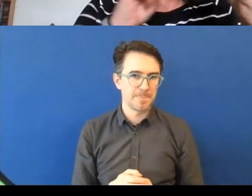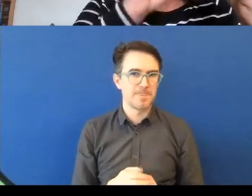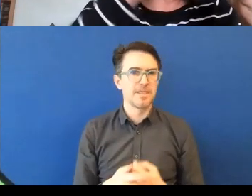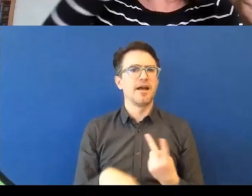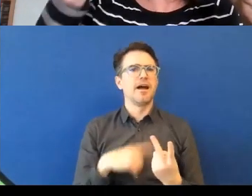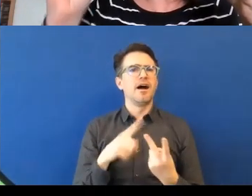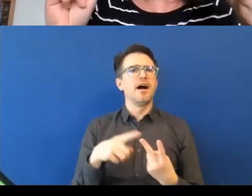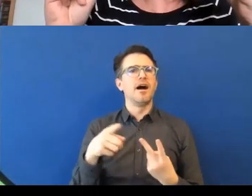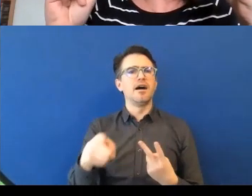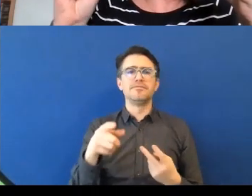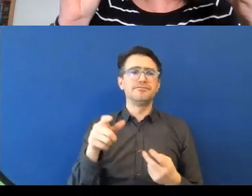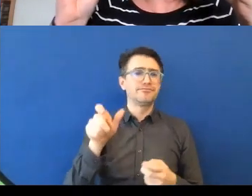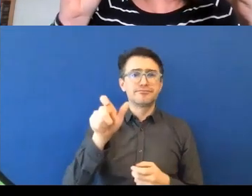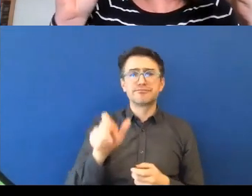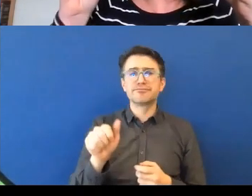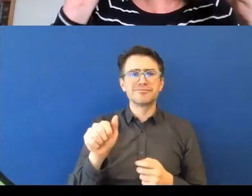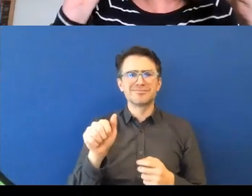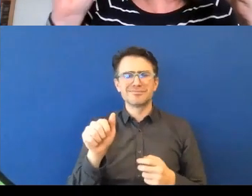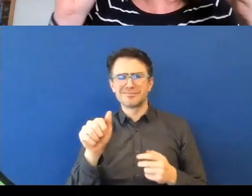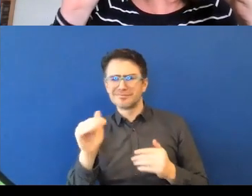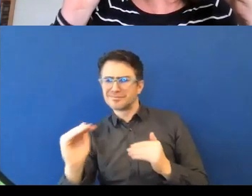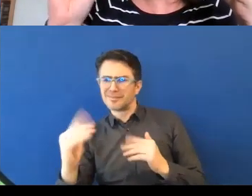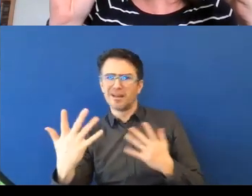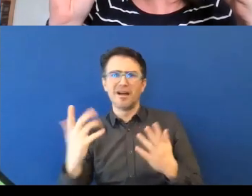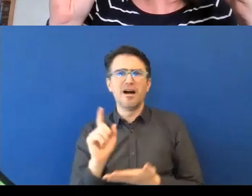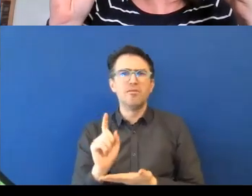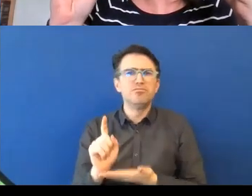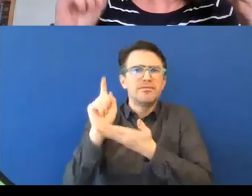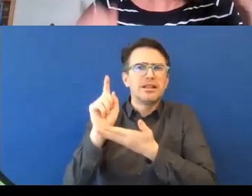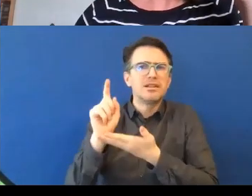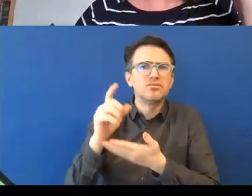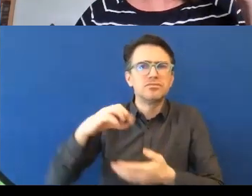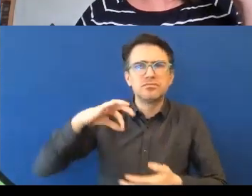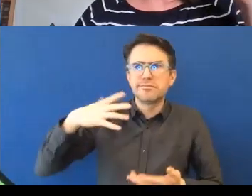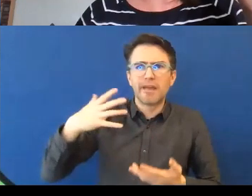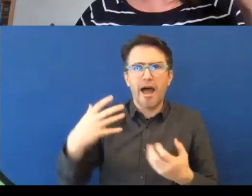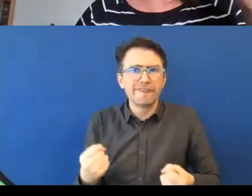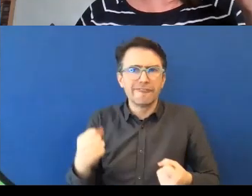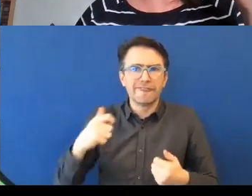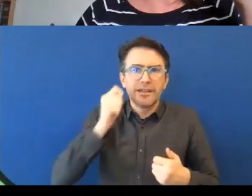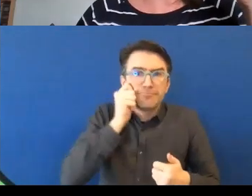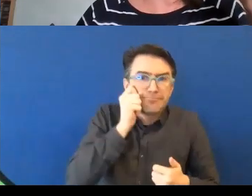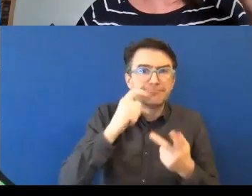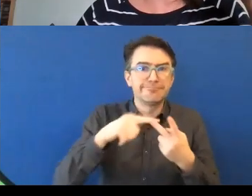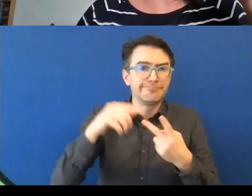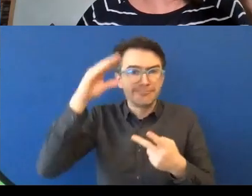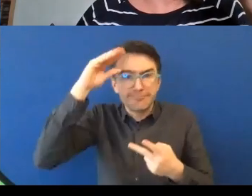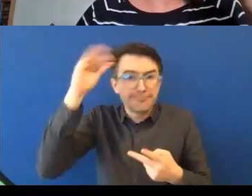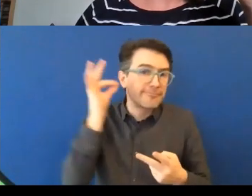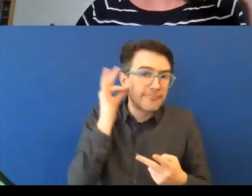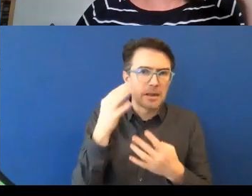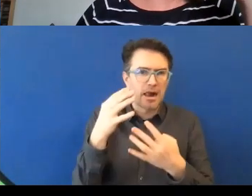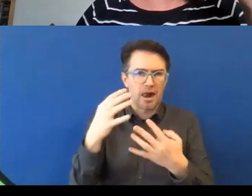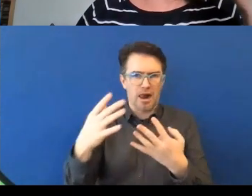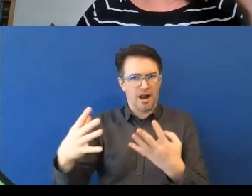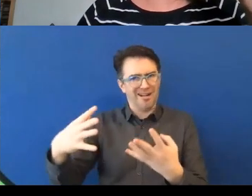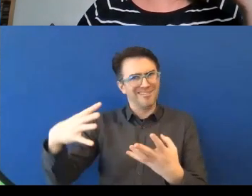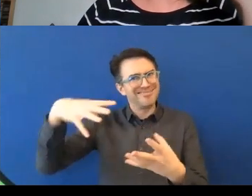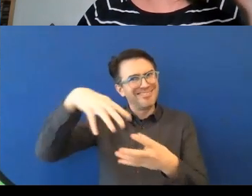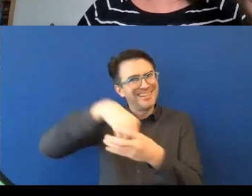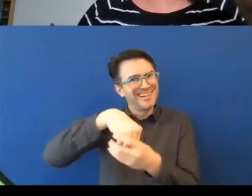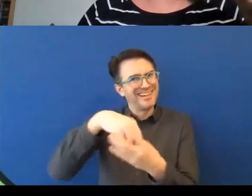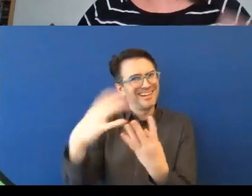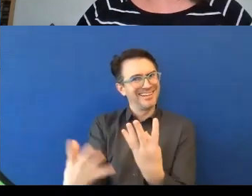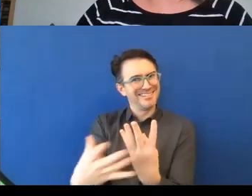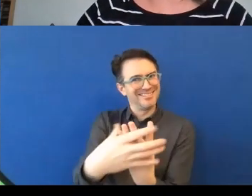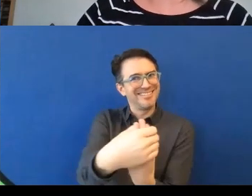level and stop taking those lessons and turning them into inclusion processes, then we're at risk of being performative as opposed